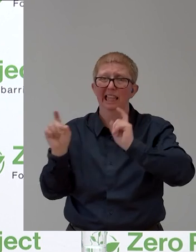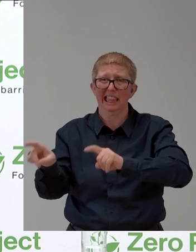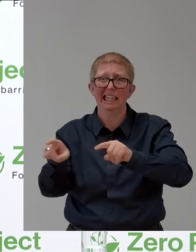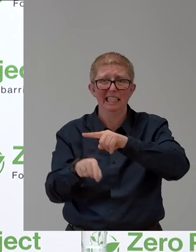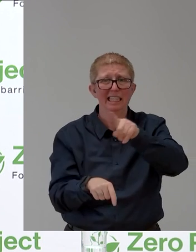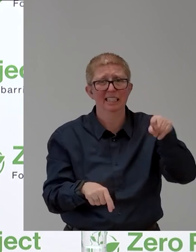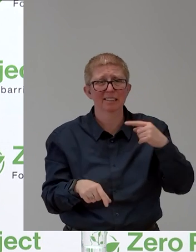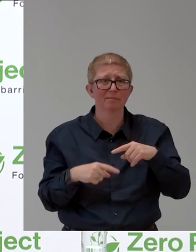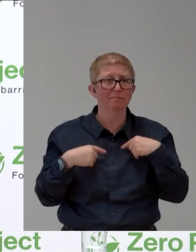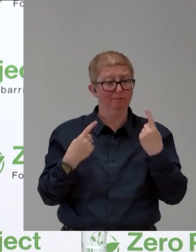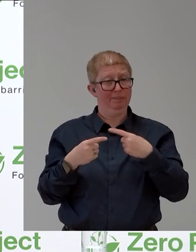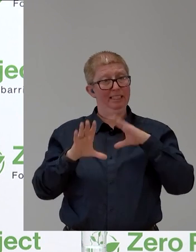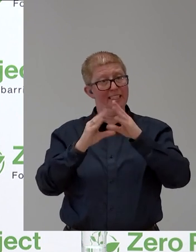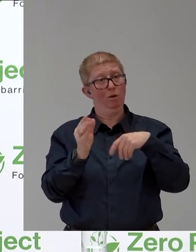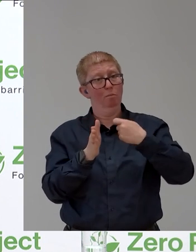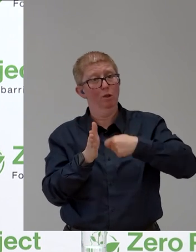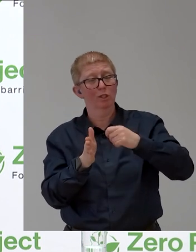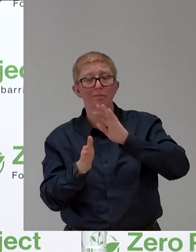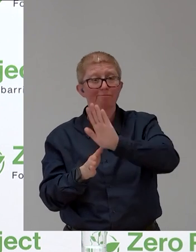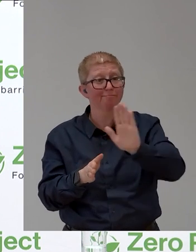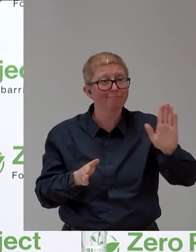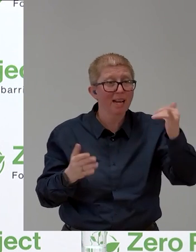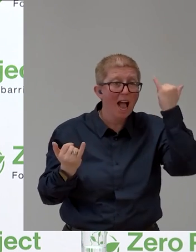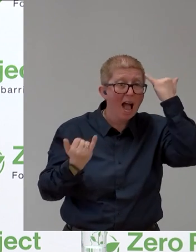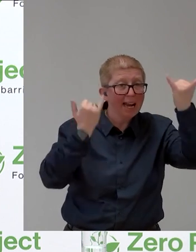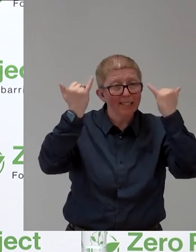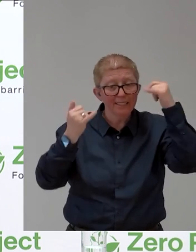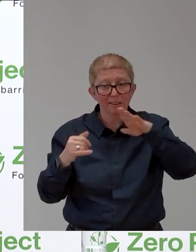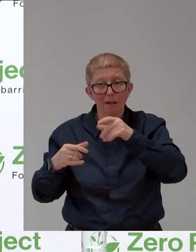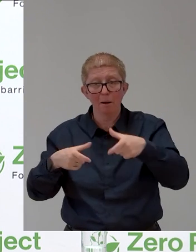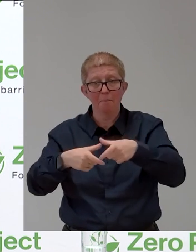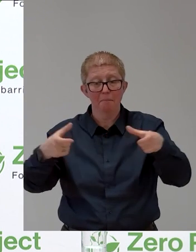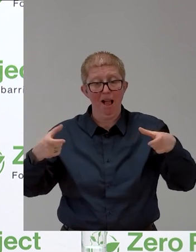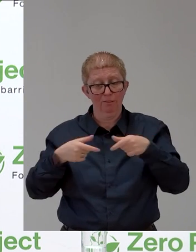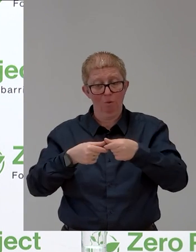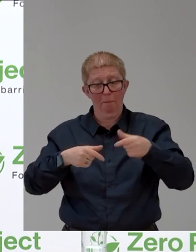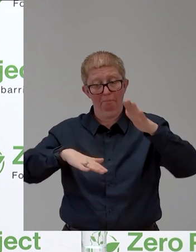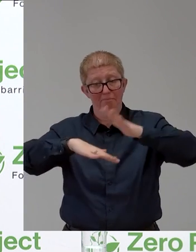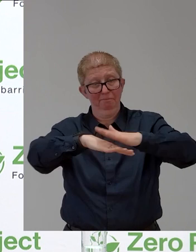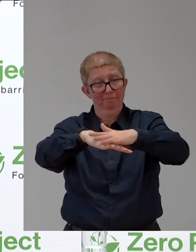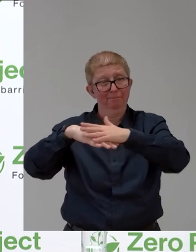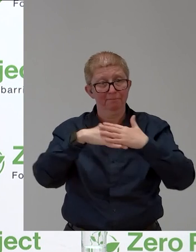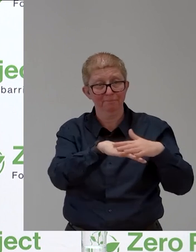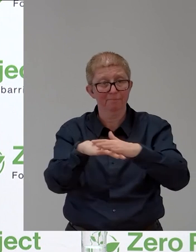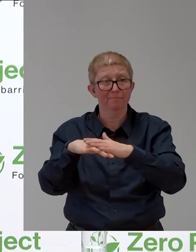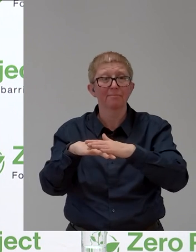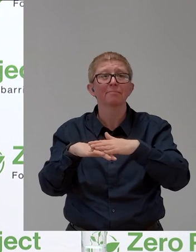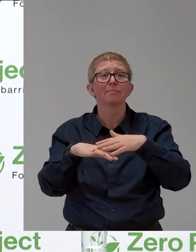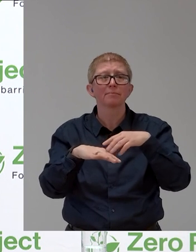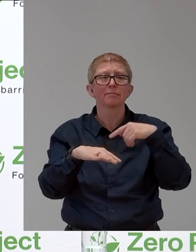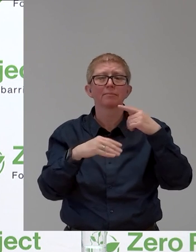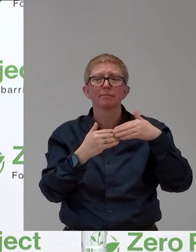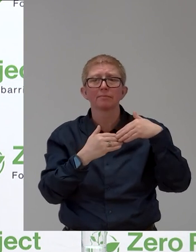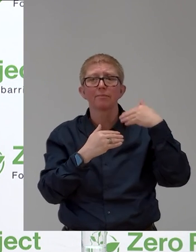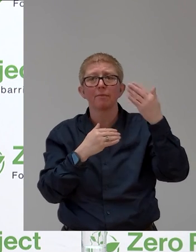on a platform. Please, we will have the new nomination out in late spring. We will charge and ask for solutions